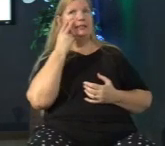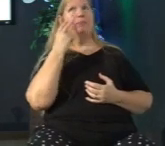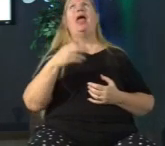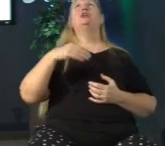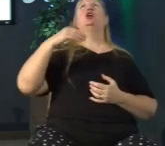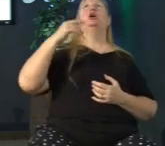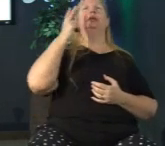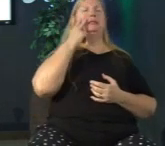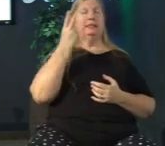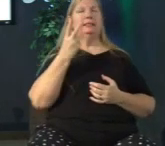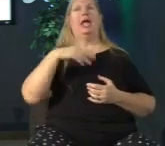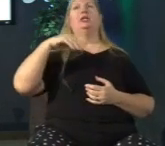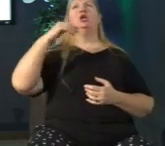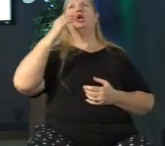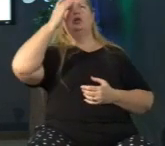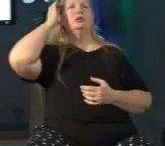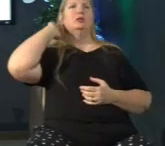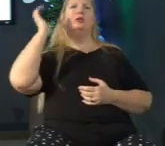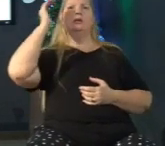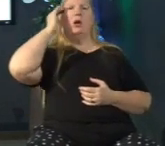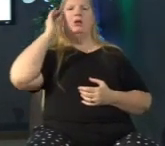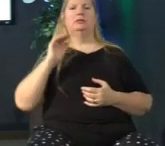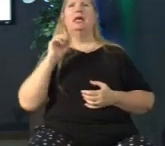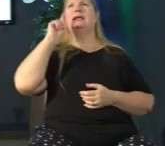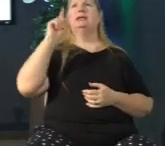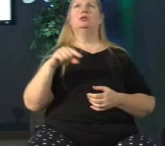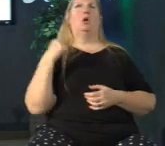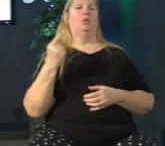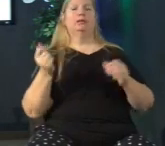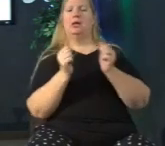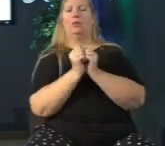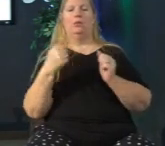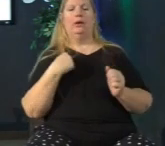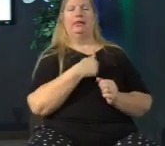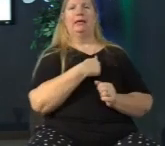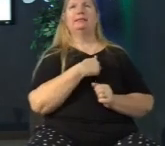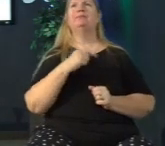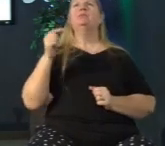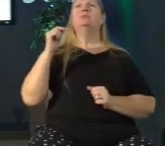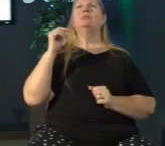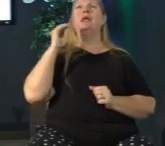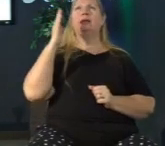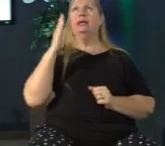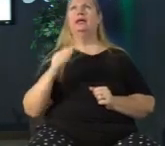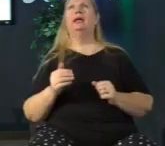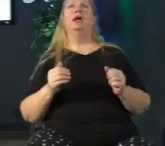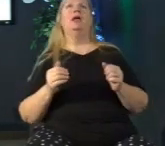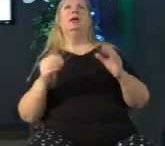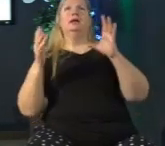and he is there in the midst of whatever it is that we're going through and he is in it for the long haul